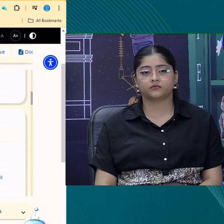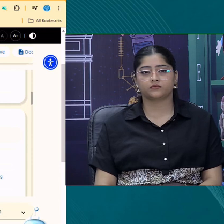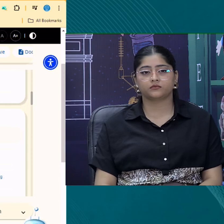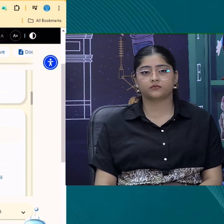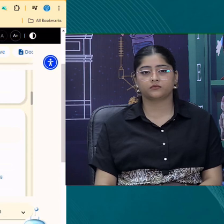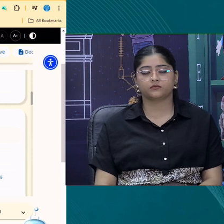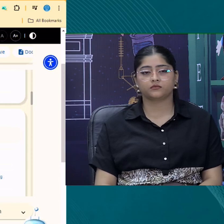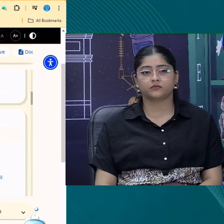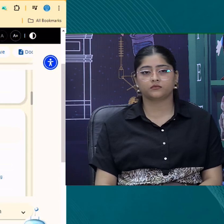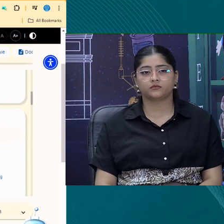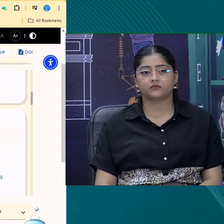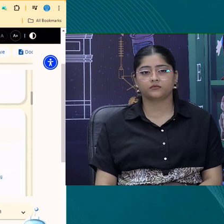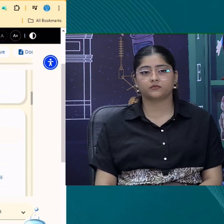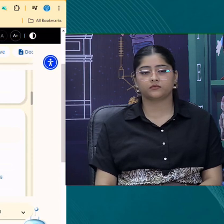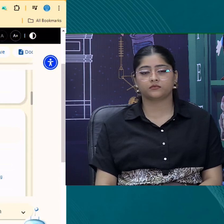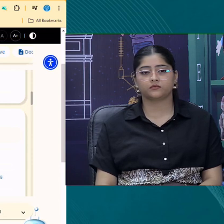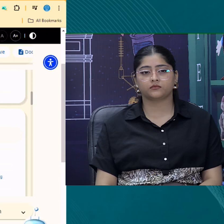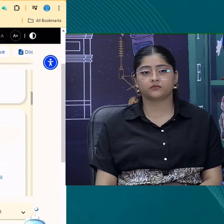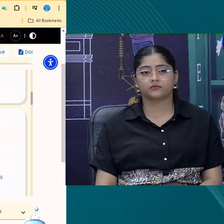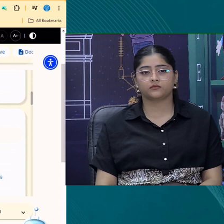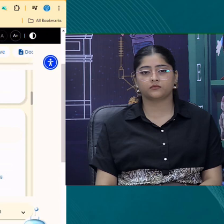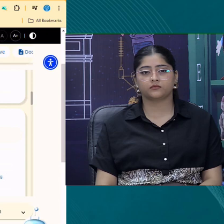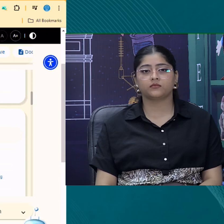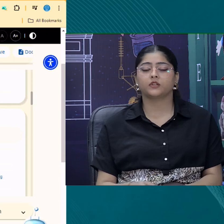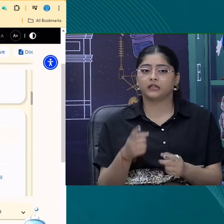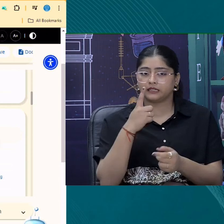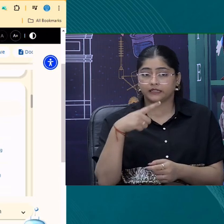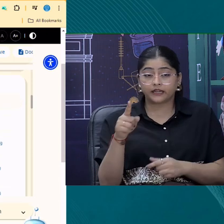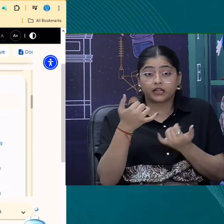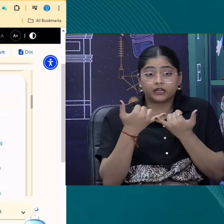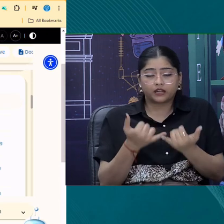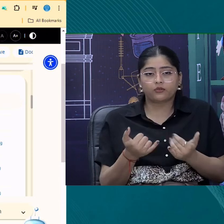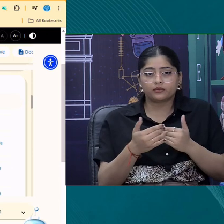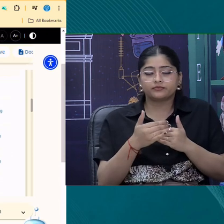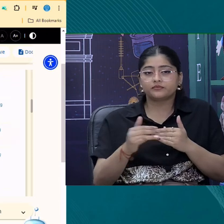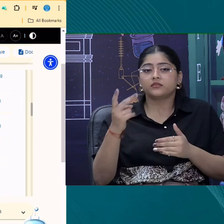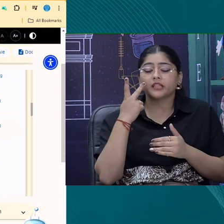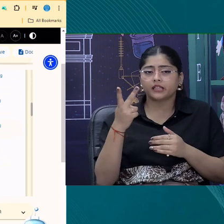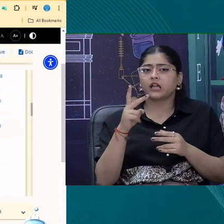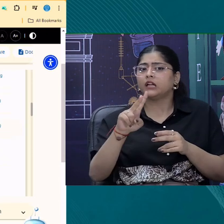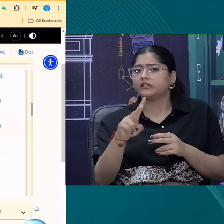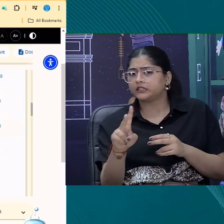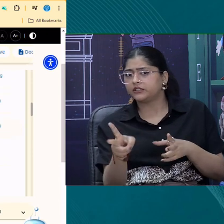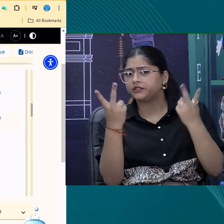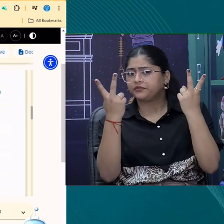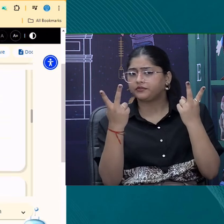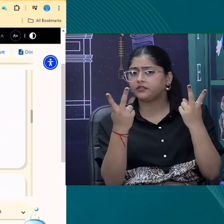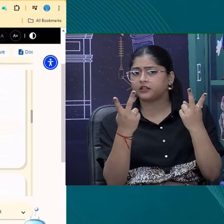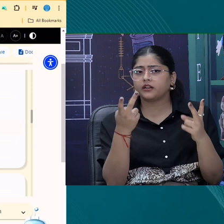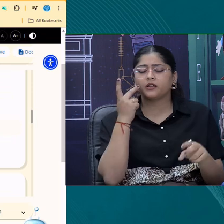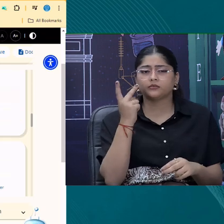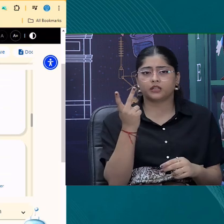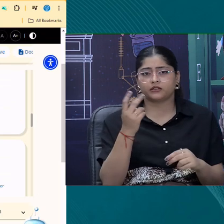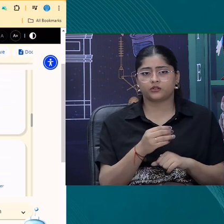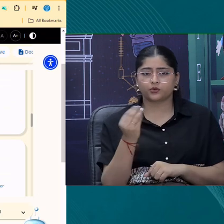Look forward. B. Naughty walk backwards. Now, let's go to its different mode. C. Fall down.